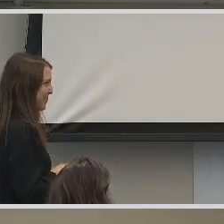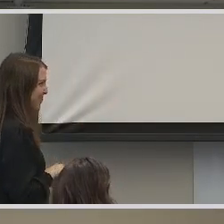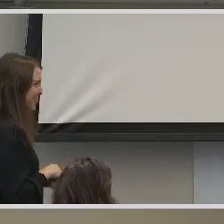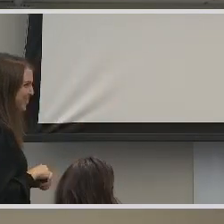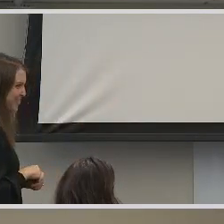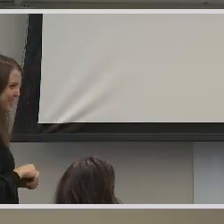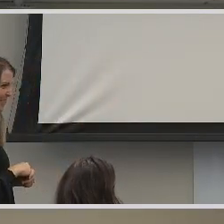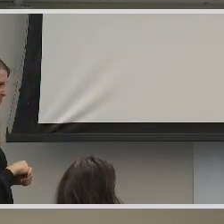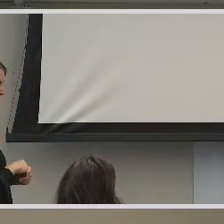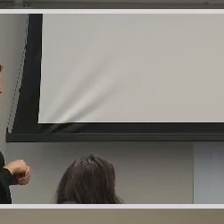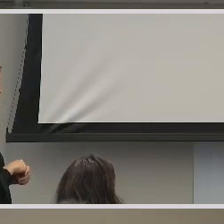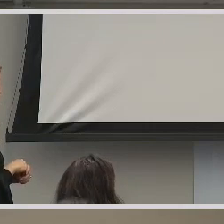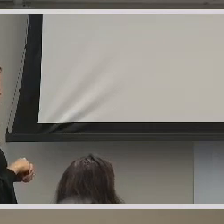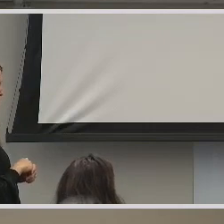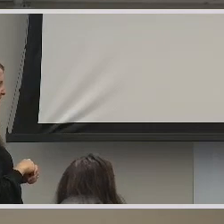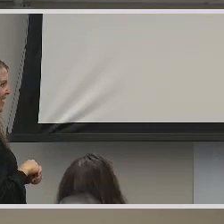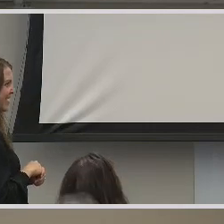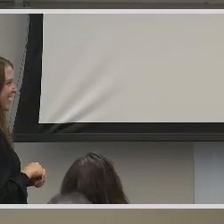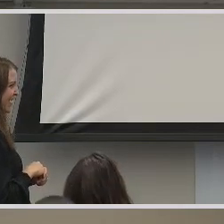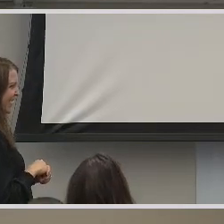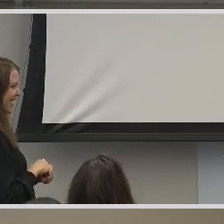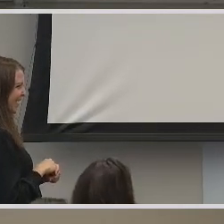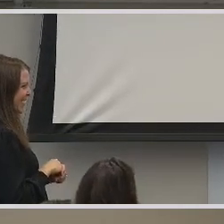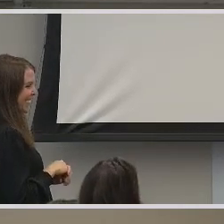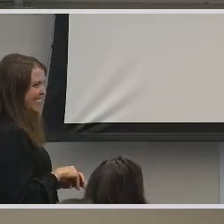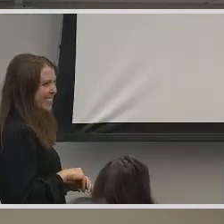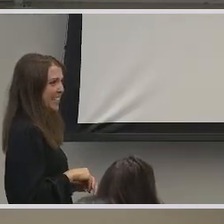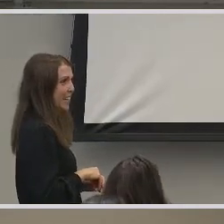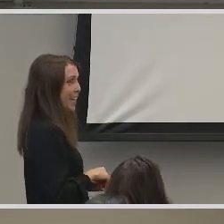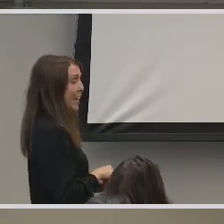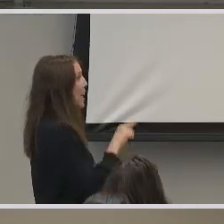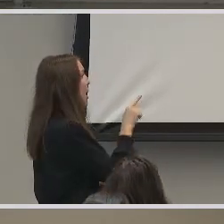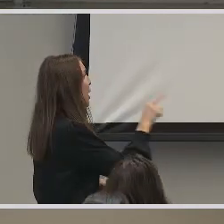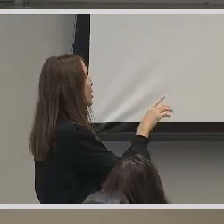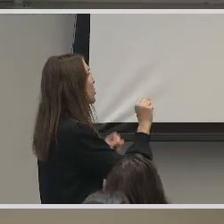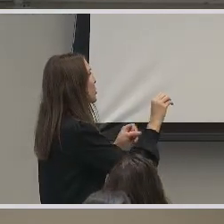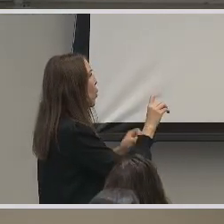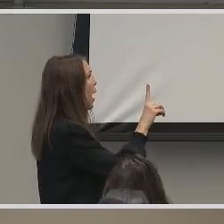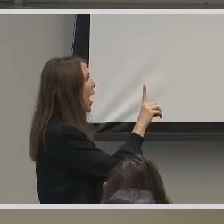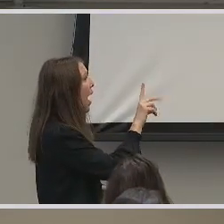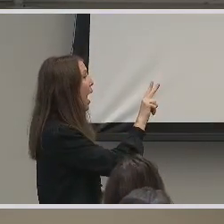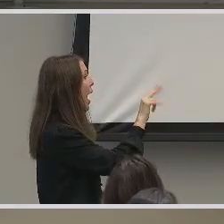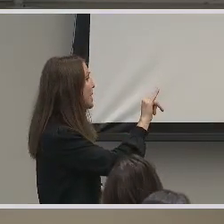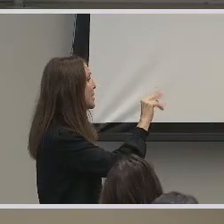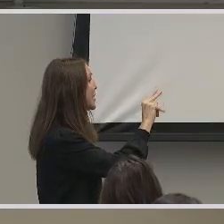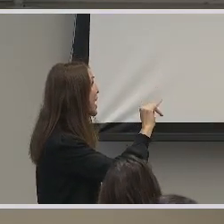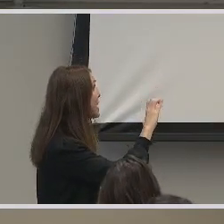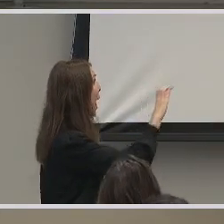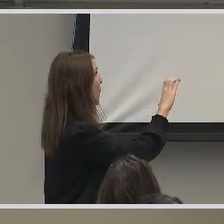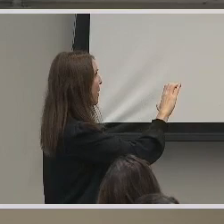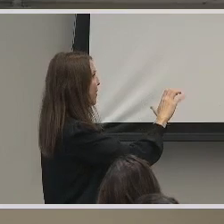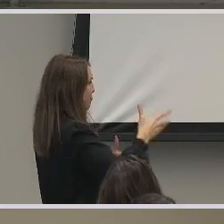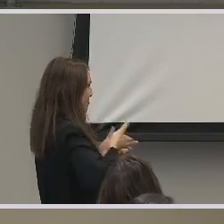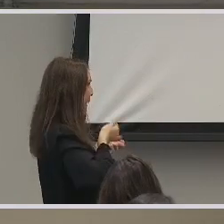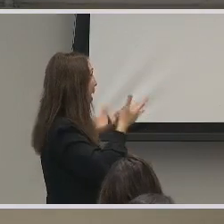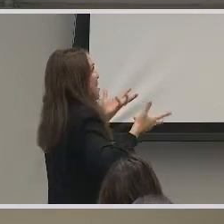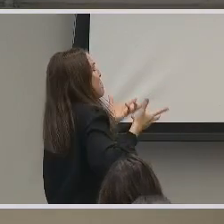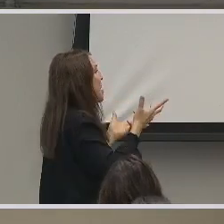Let me just move this so I can see you. You are so dynamic, animated, verbal.